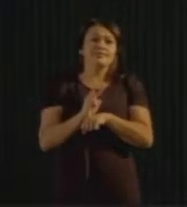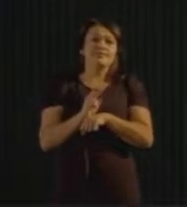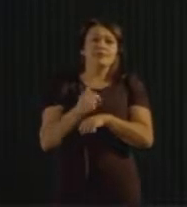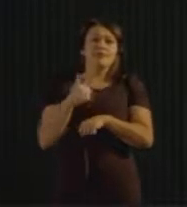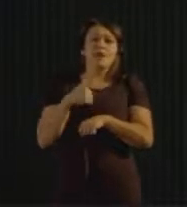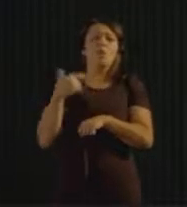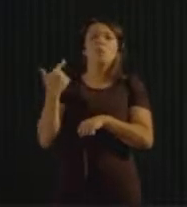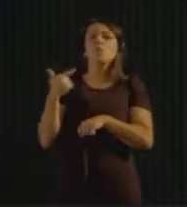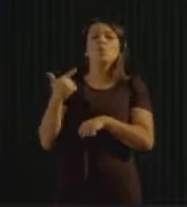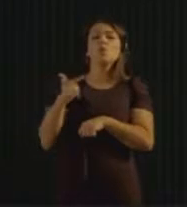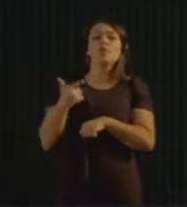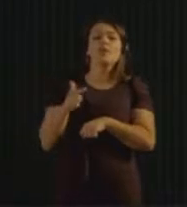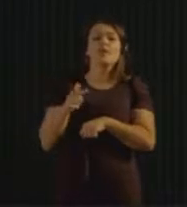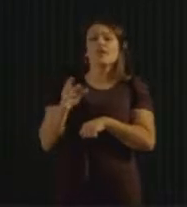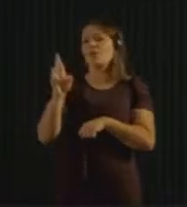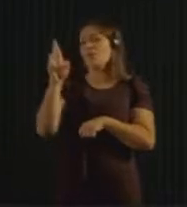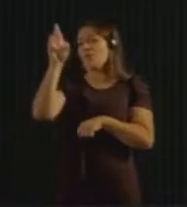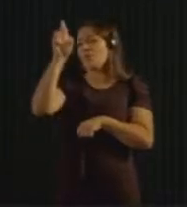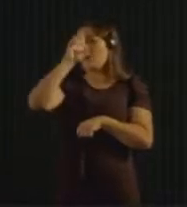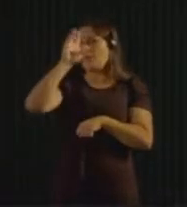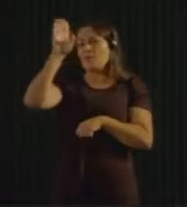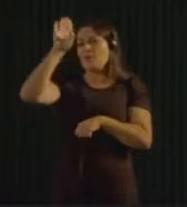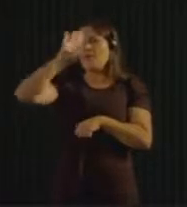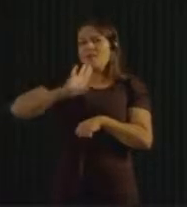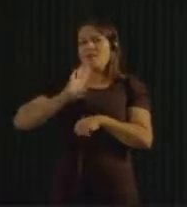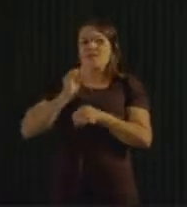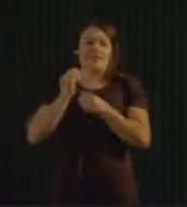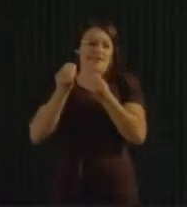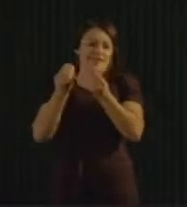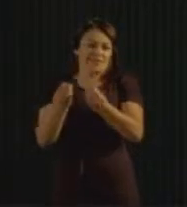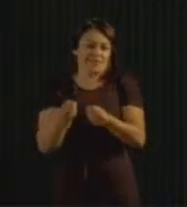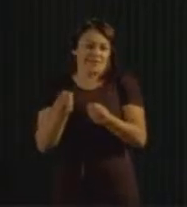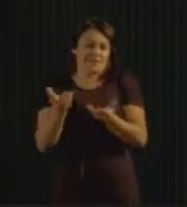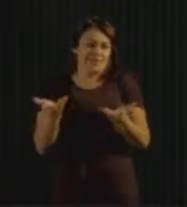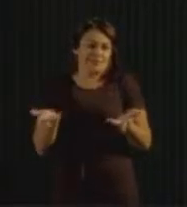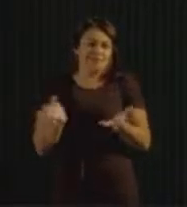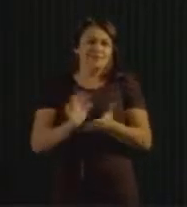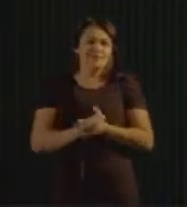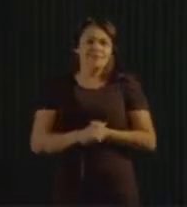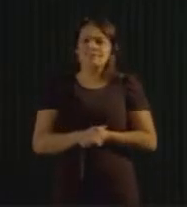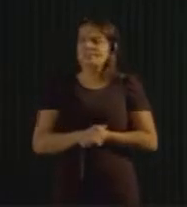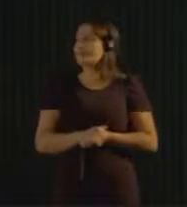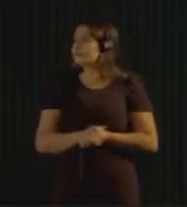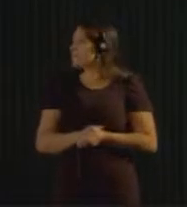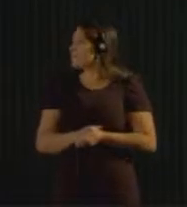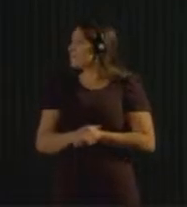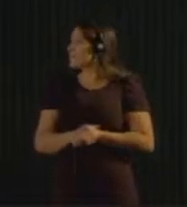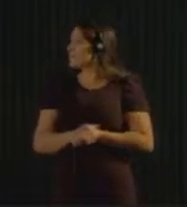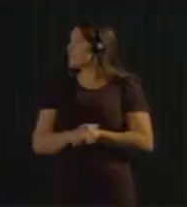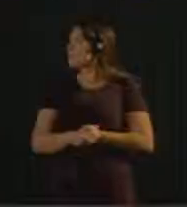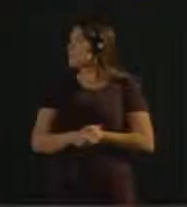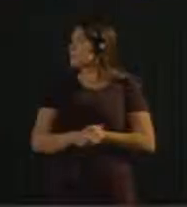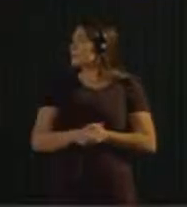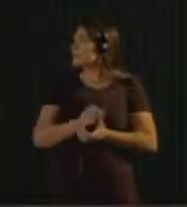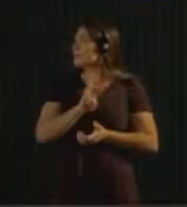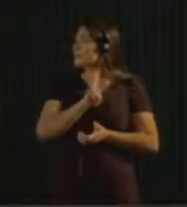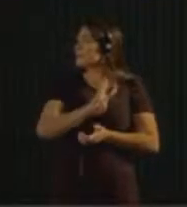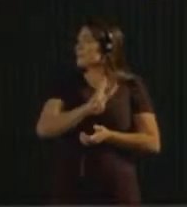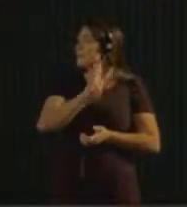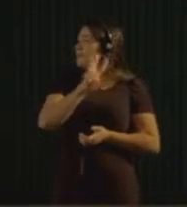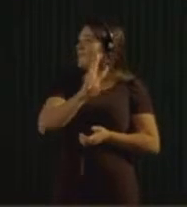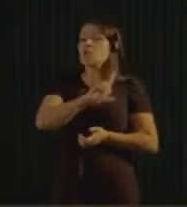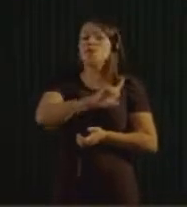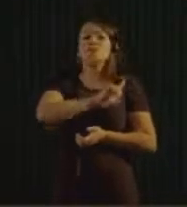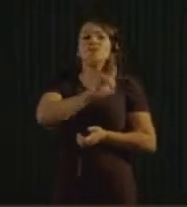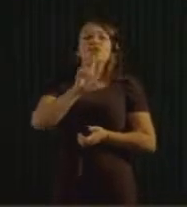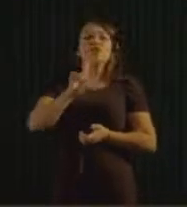there is no way. I also like to mention the World Cleanup Day because I'm working with this organization also. Look